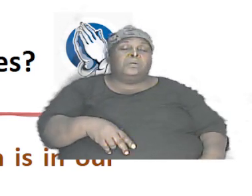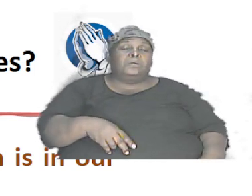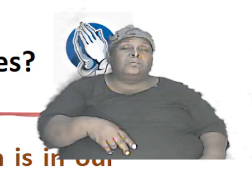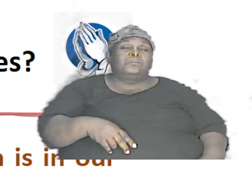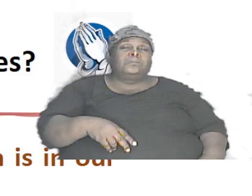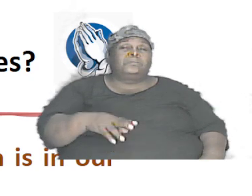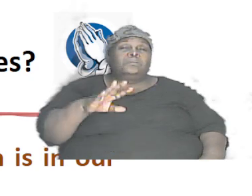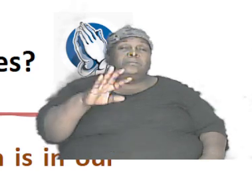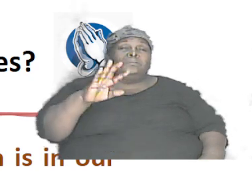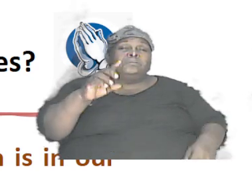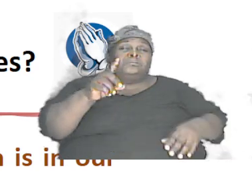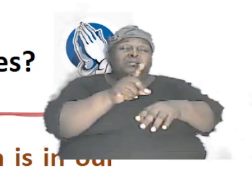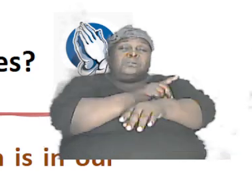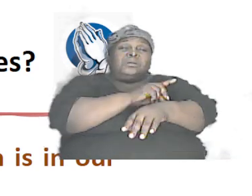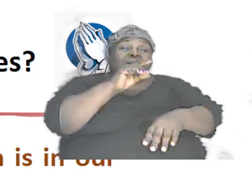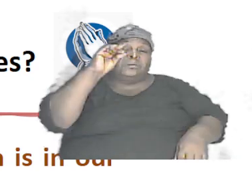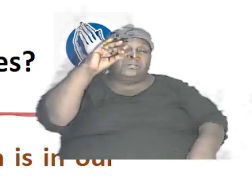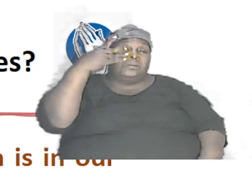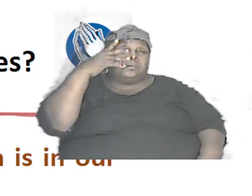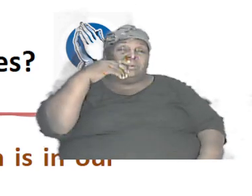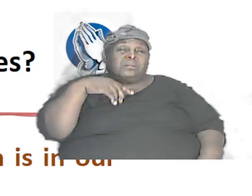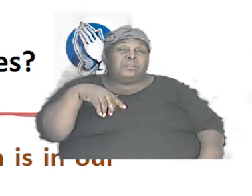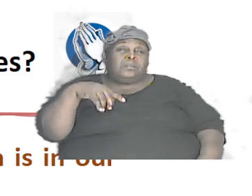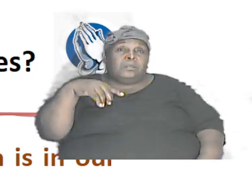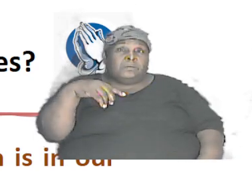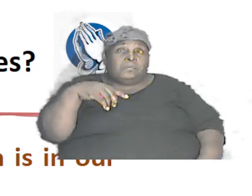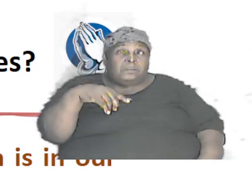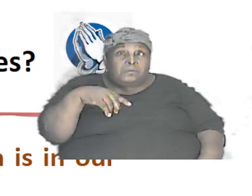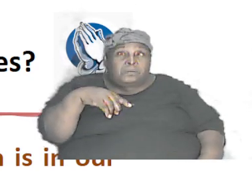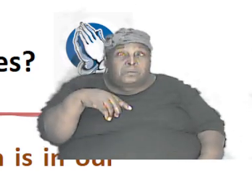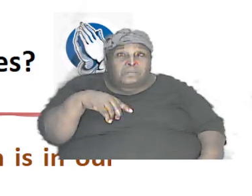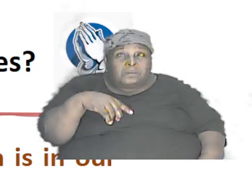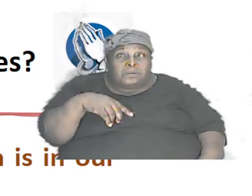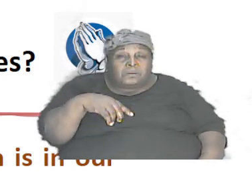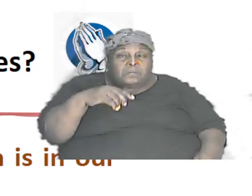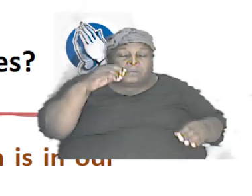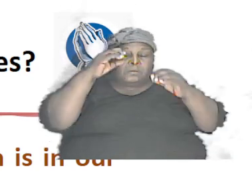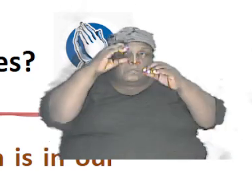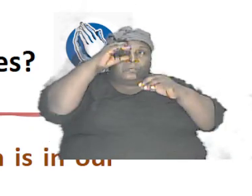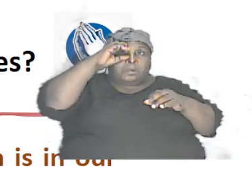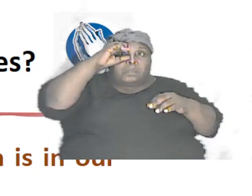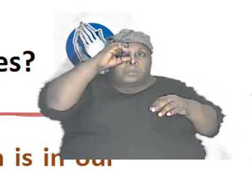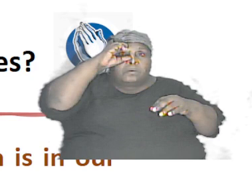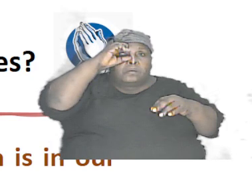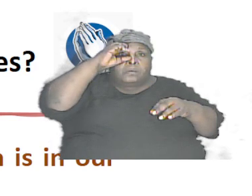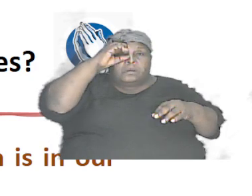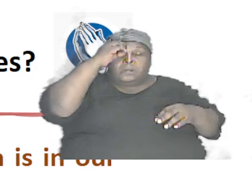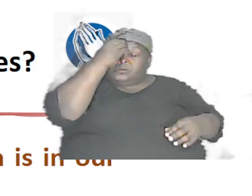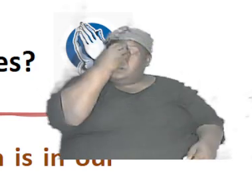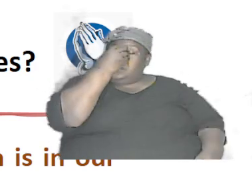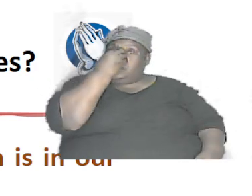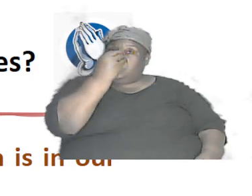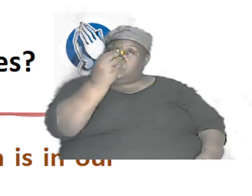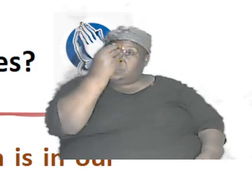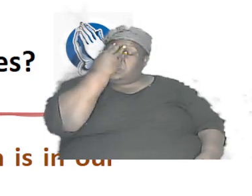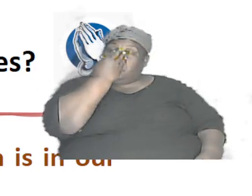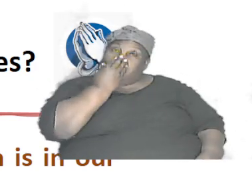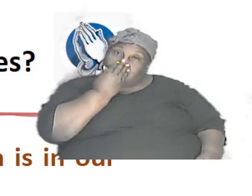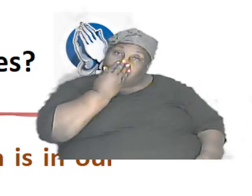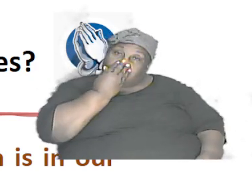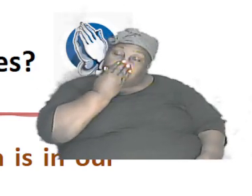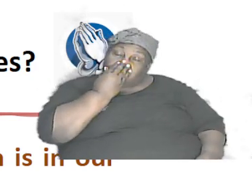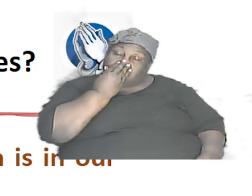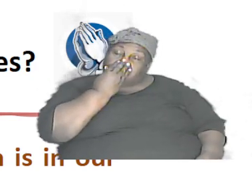color eyes that are big eyes that are small straight nose flat nose it is